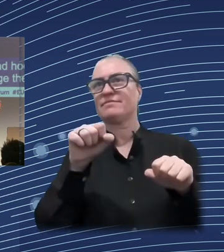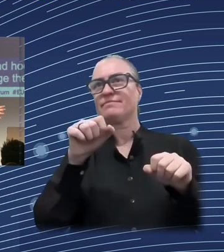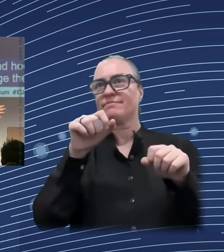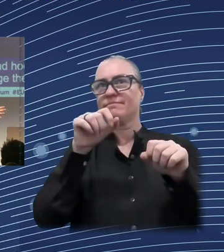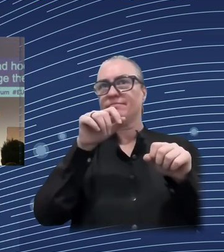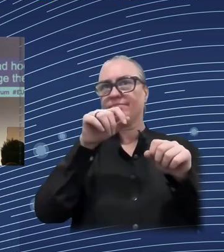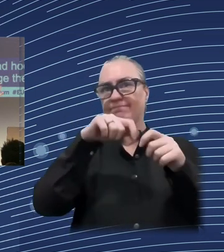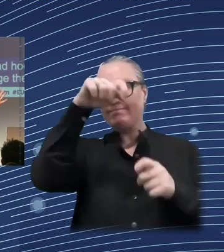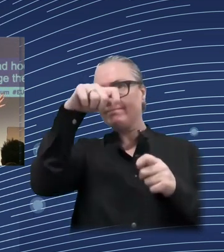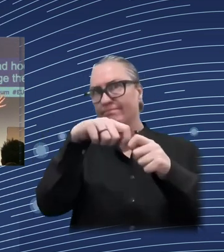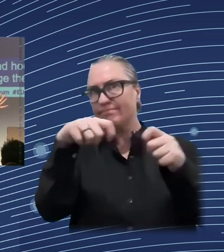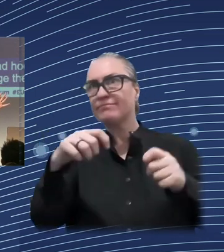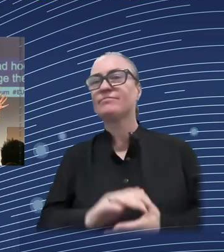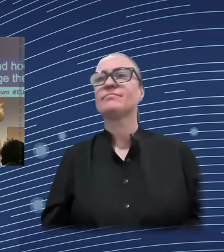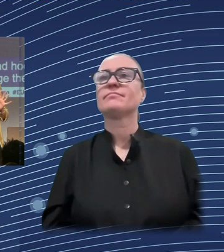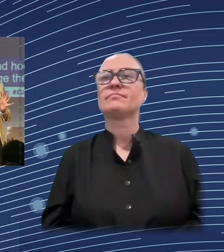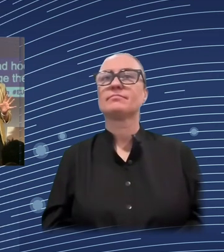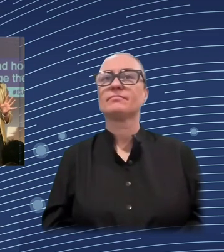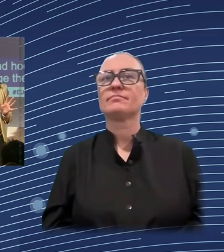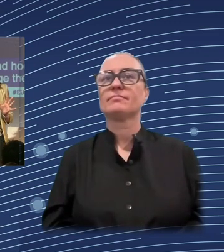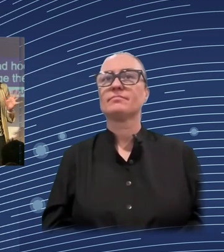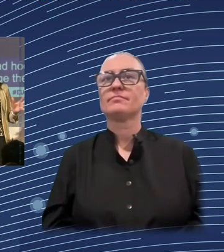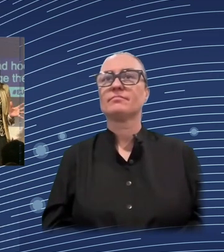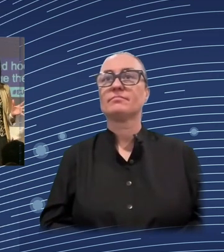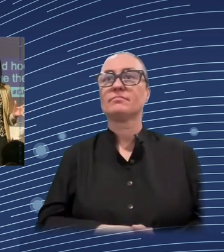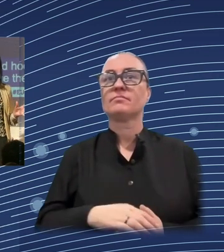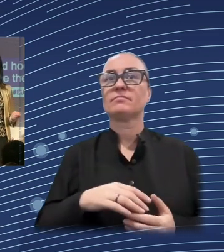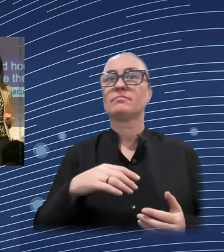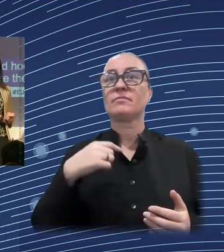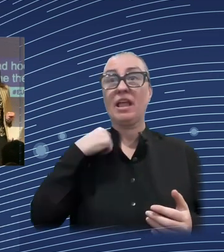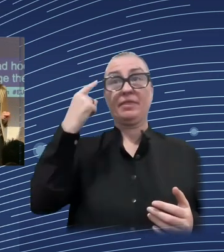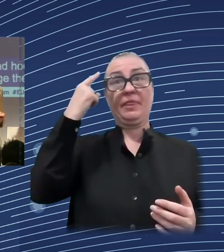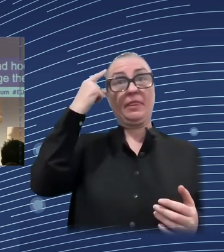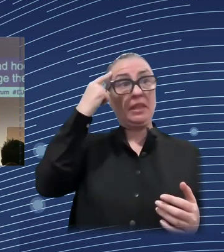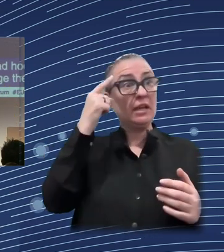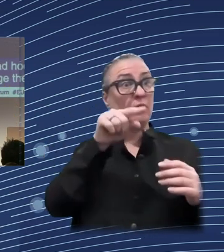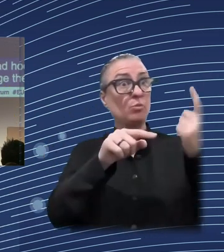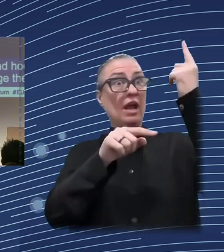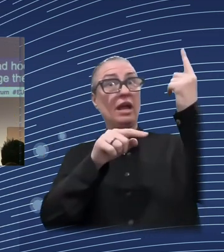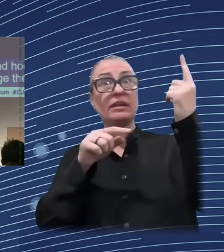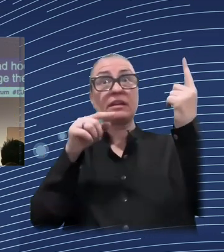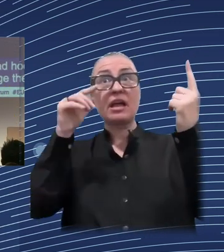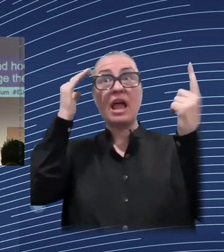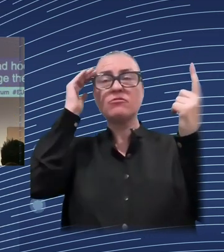trust required there. So I just thought that was worth mentioning because it is relatively unique. But that also means that at budget time,